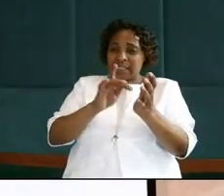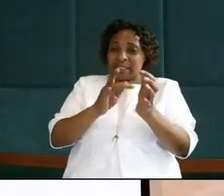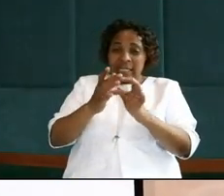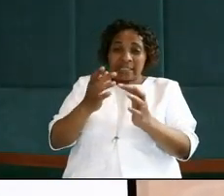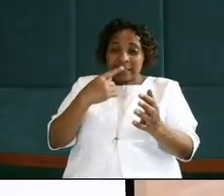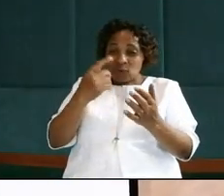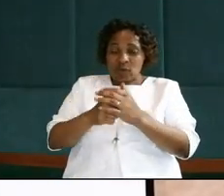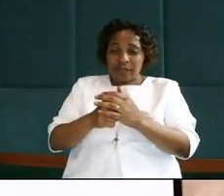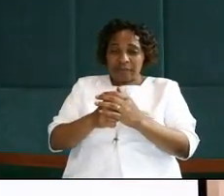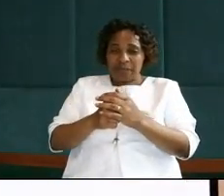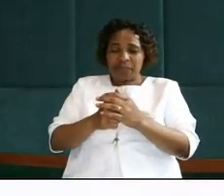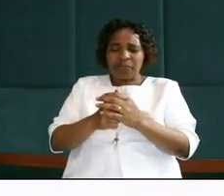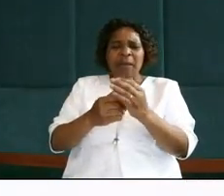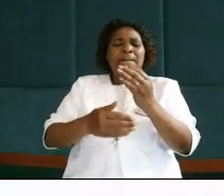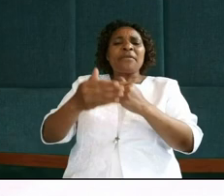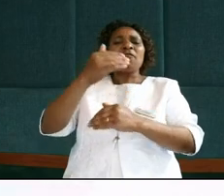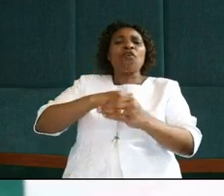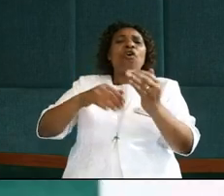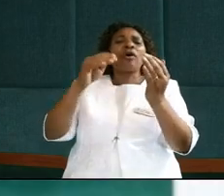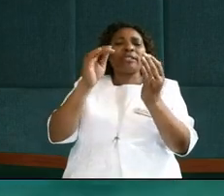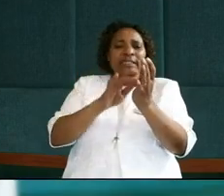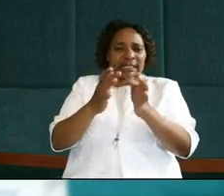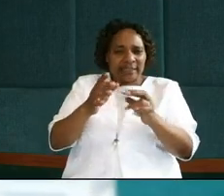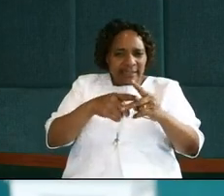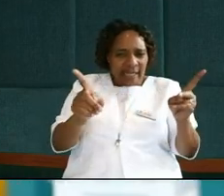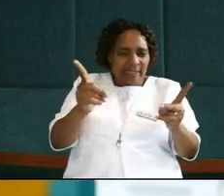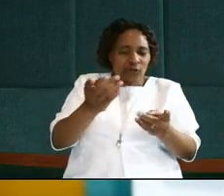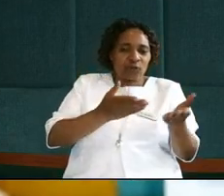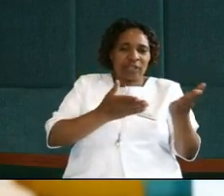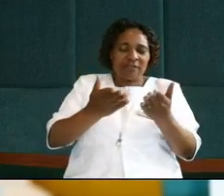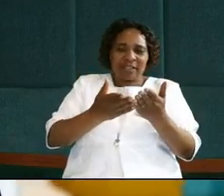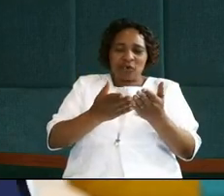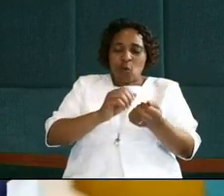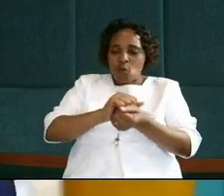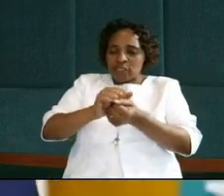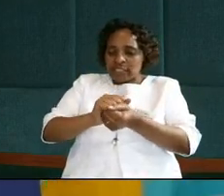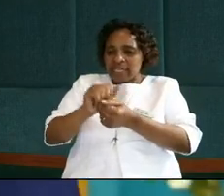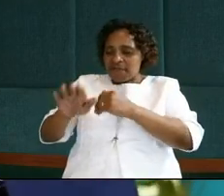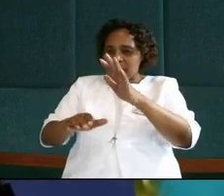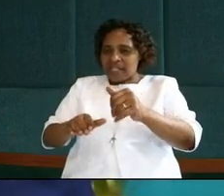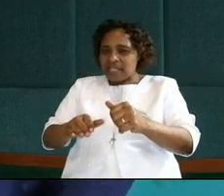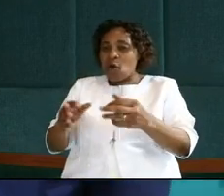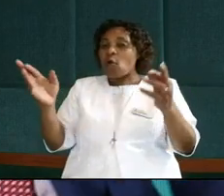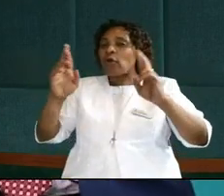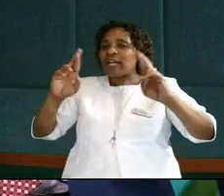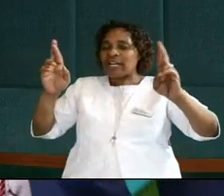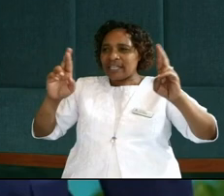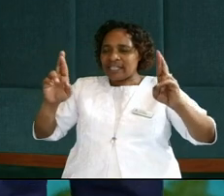Jesus began to do this servant job of washing their feet, already